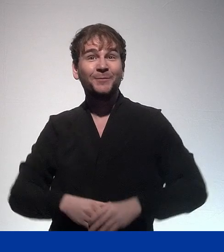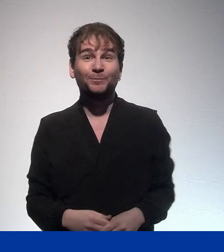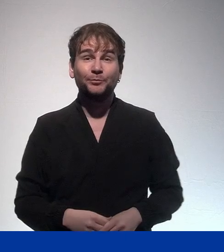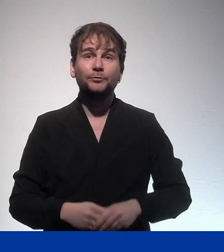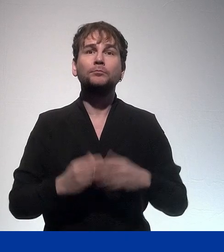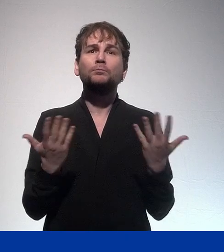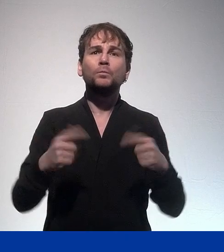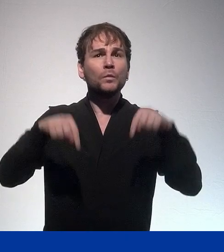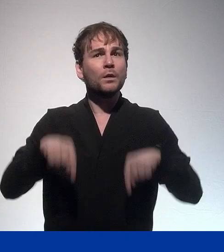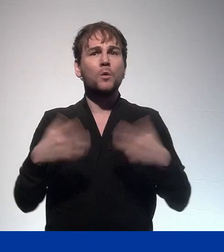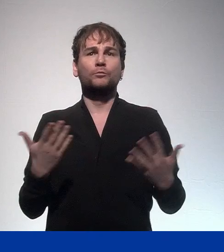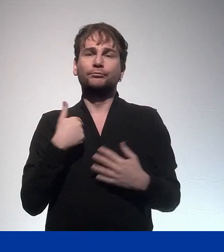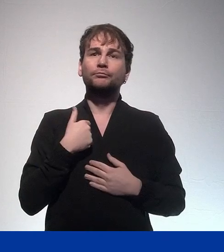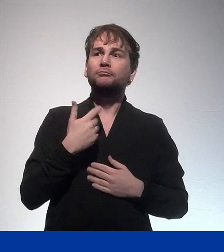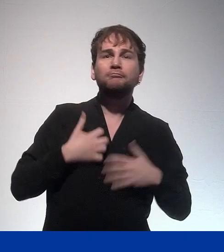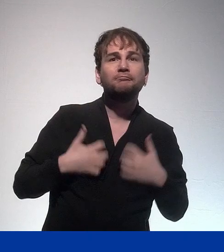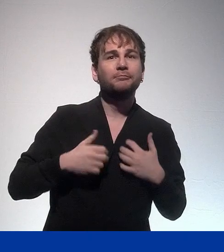So thank you very much.